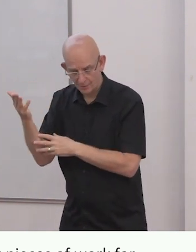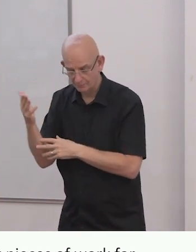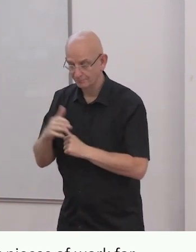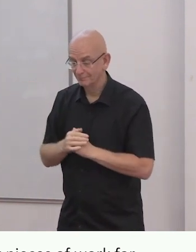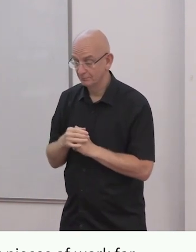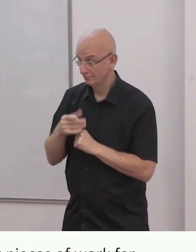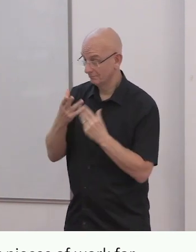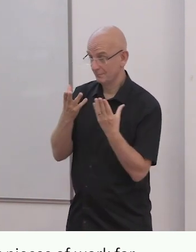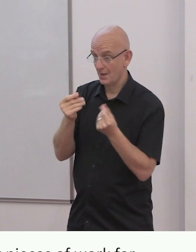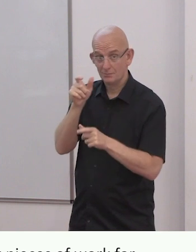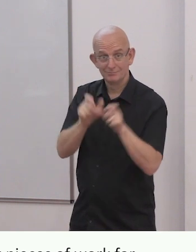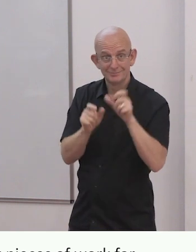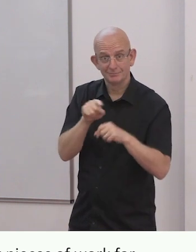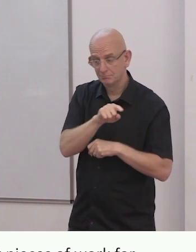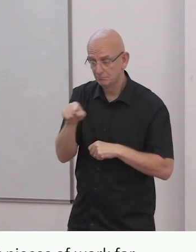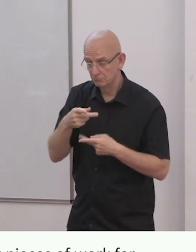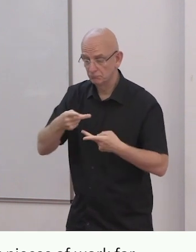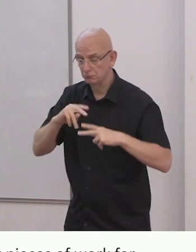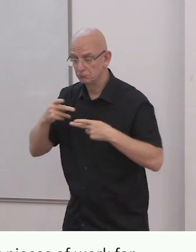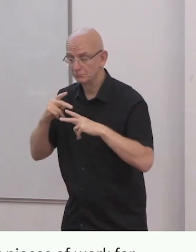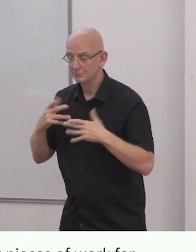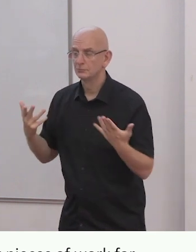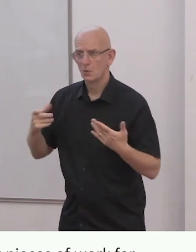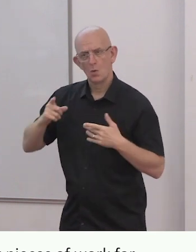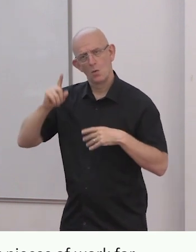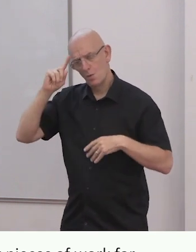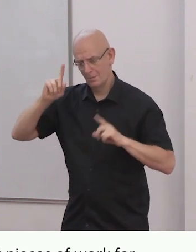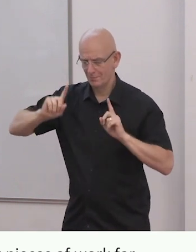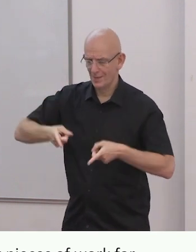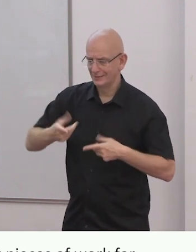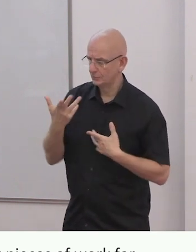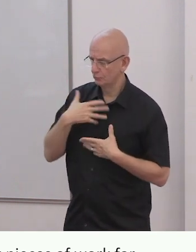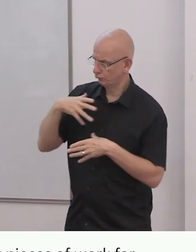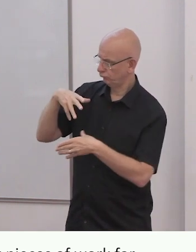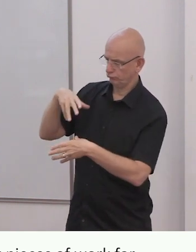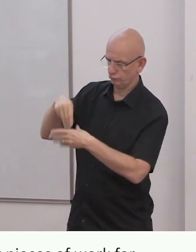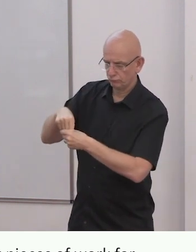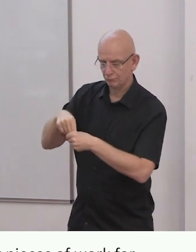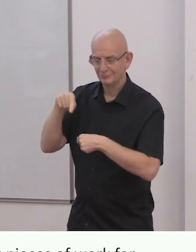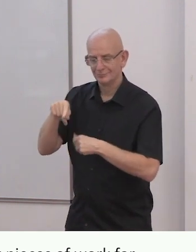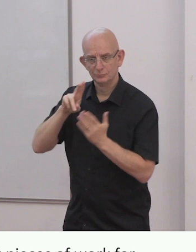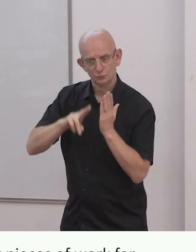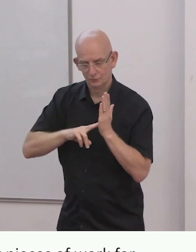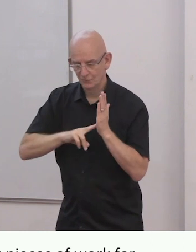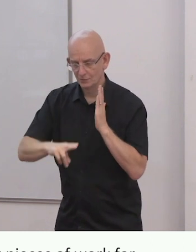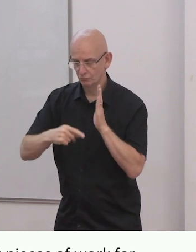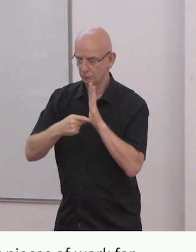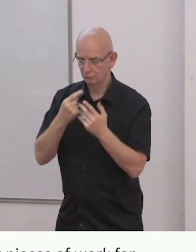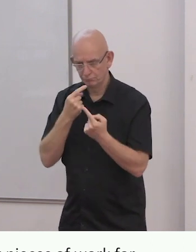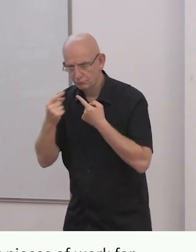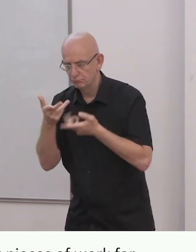in the development of the General Comment No. 4 with the CRPD Committee. They valued